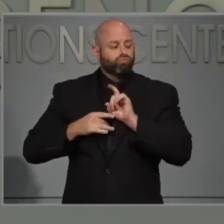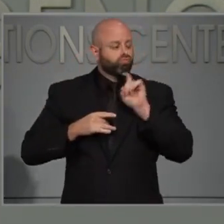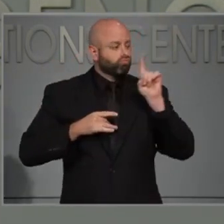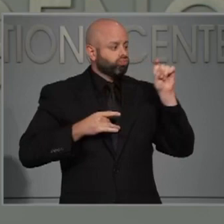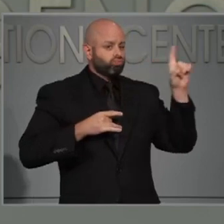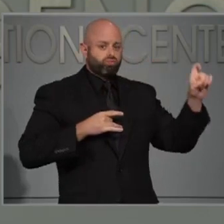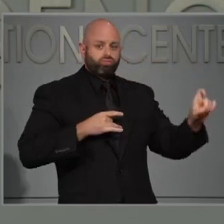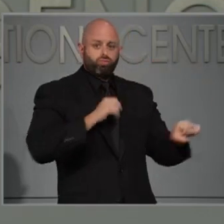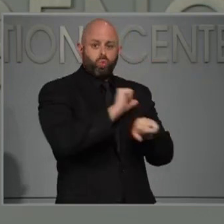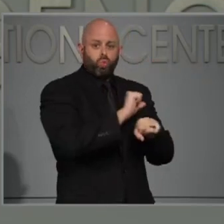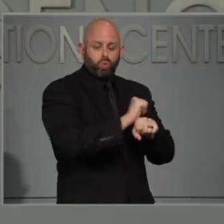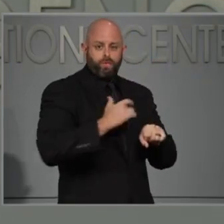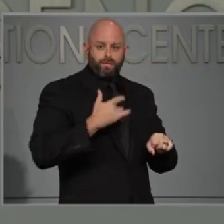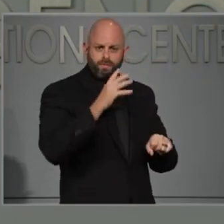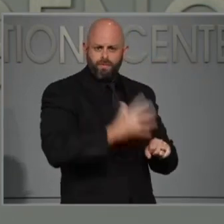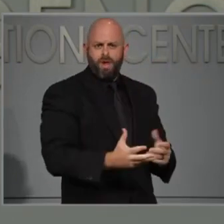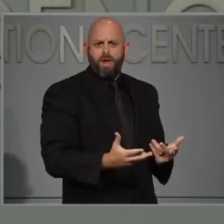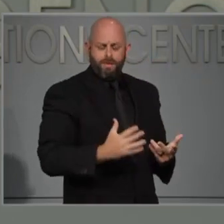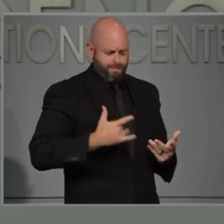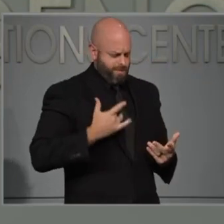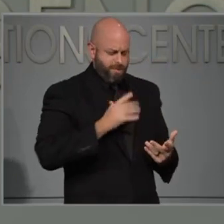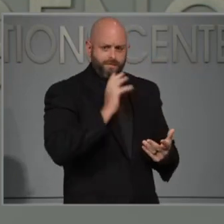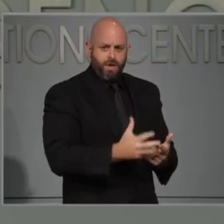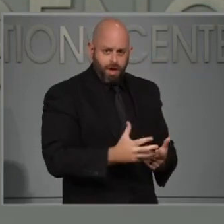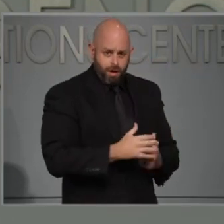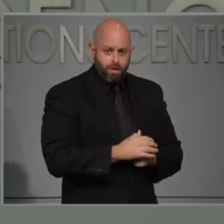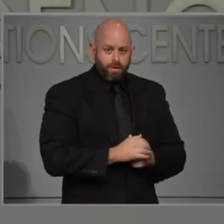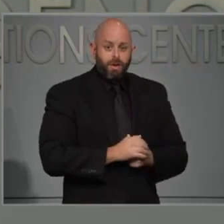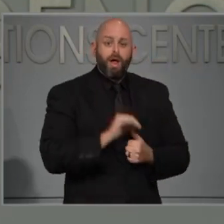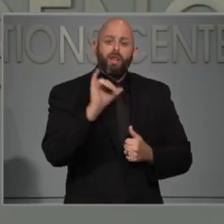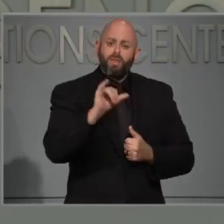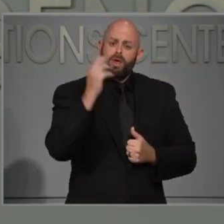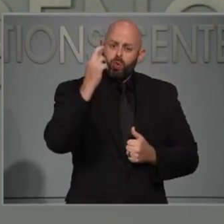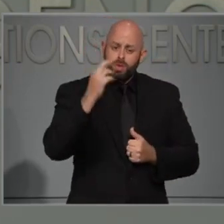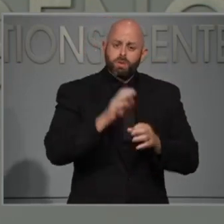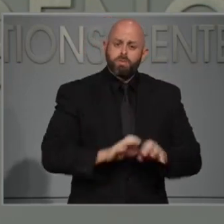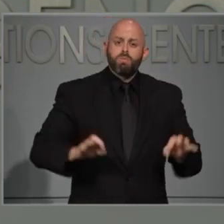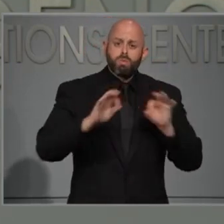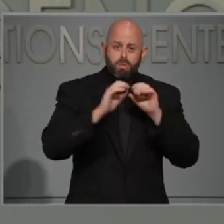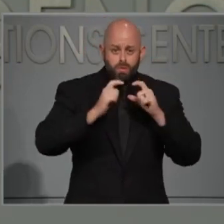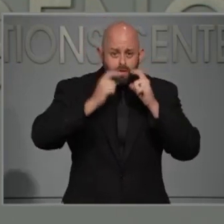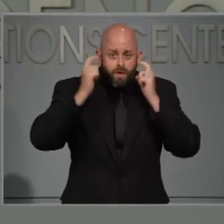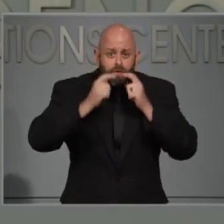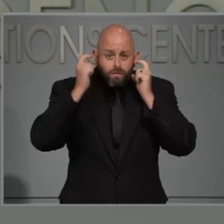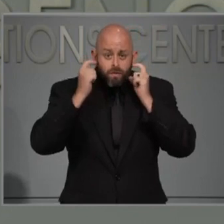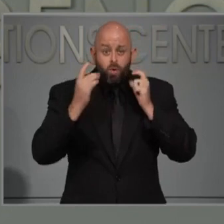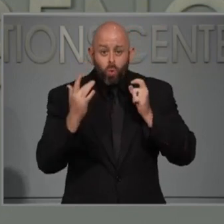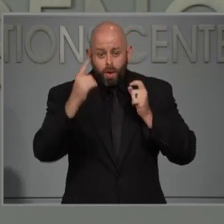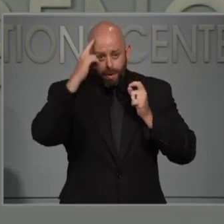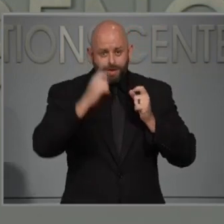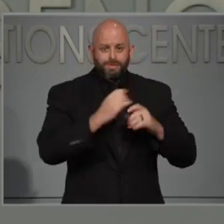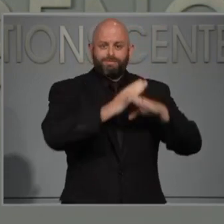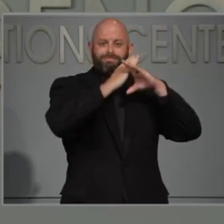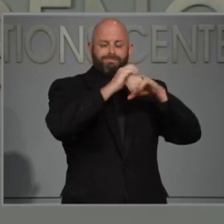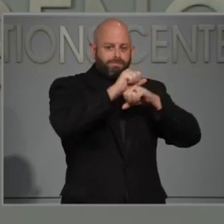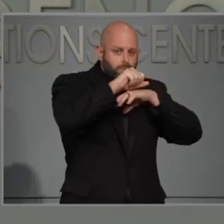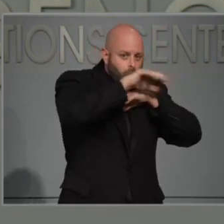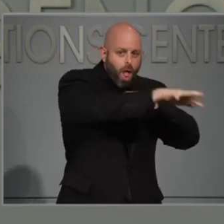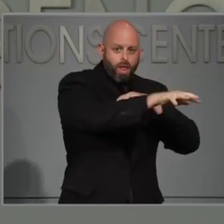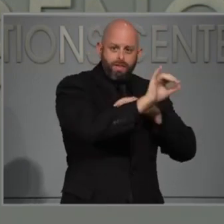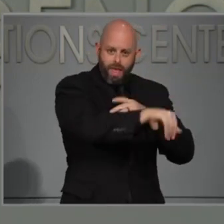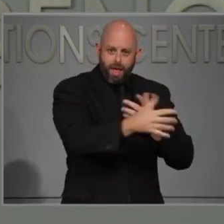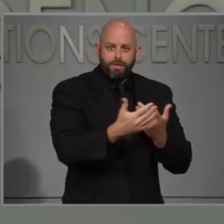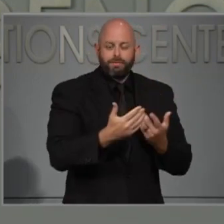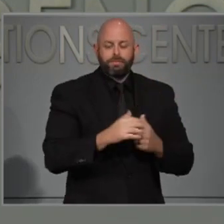things. One, are folks wearing the protective equipment, the face coverings that they need when they're doing that work? Are we making sure to do other things, like,